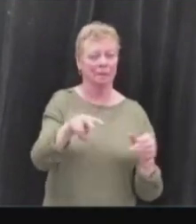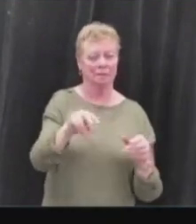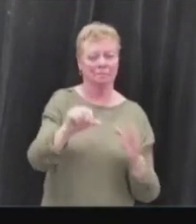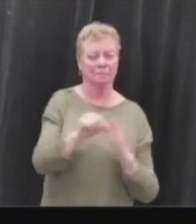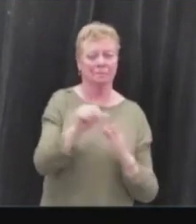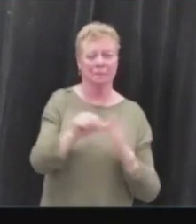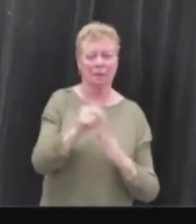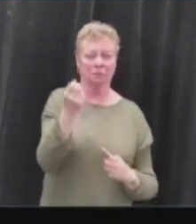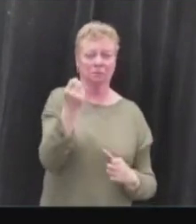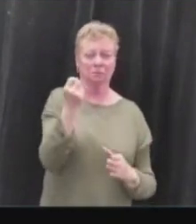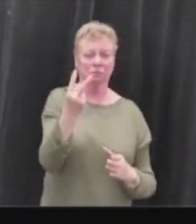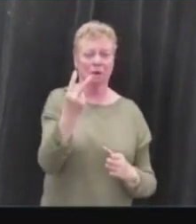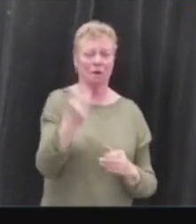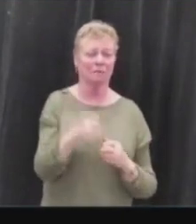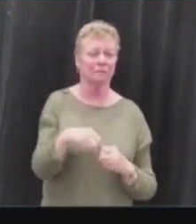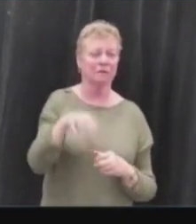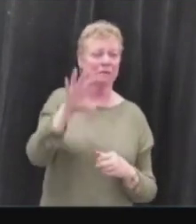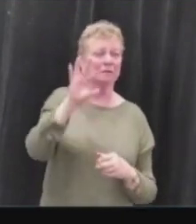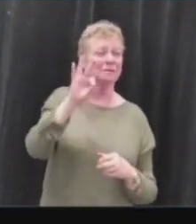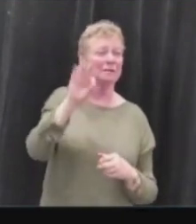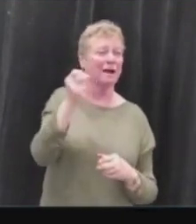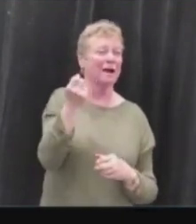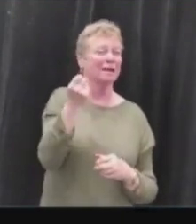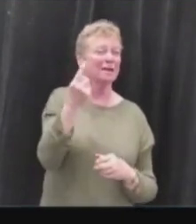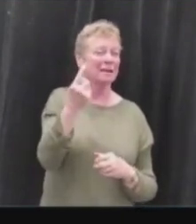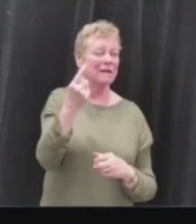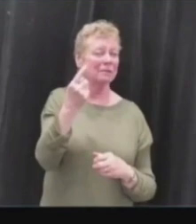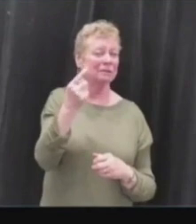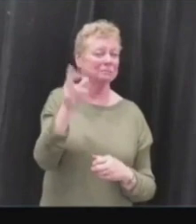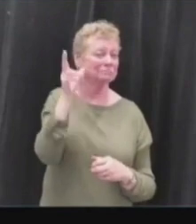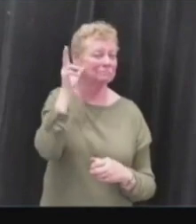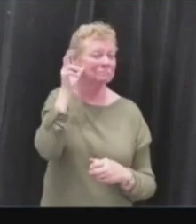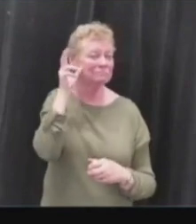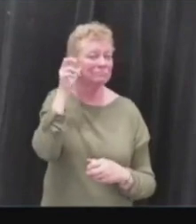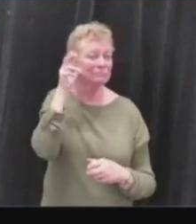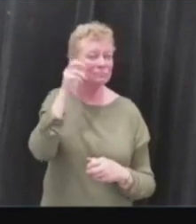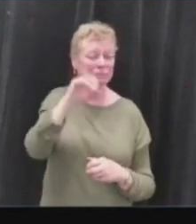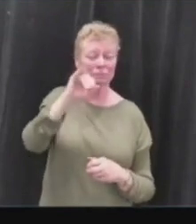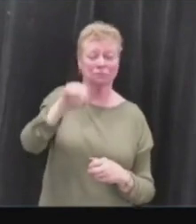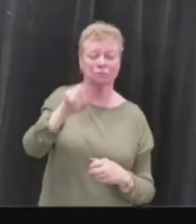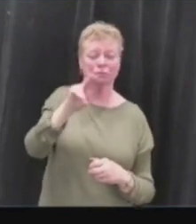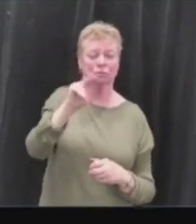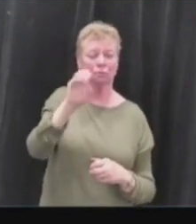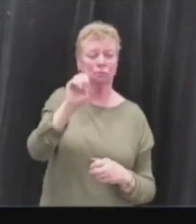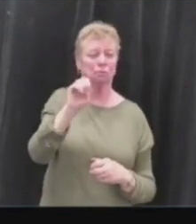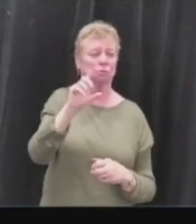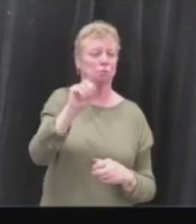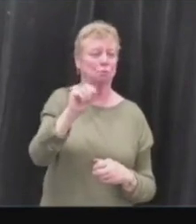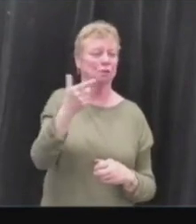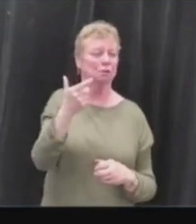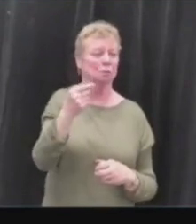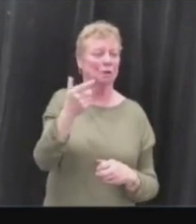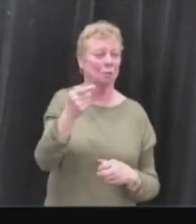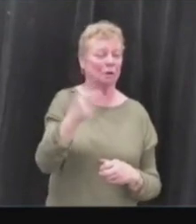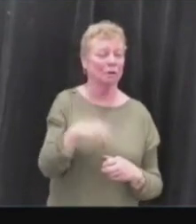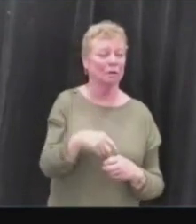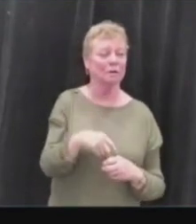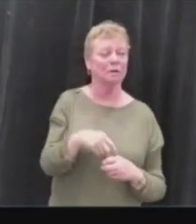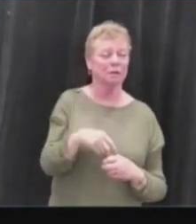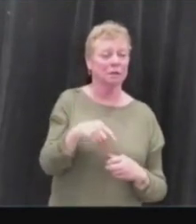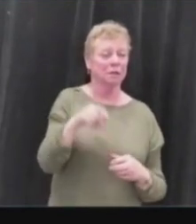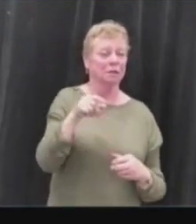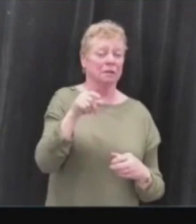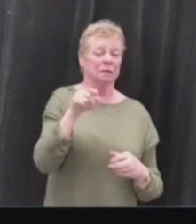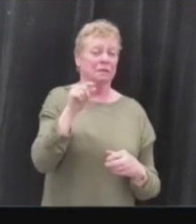and the release of the 9-11 tapes in June of 2020. At the beginning of that situation